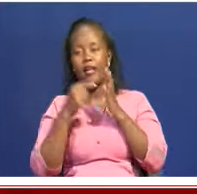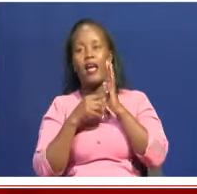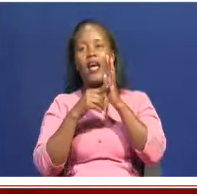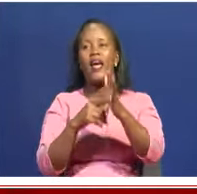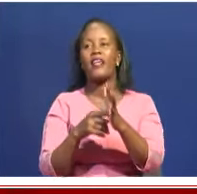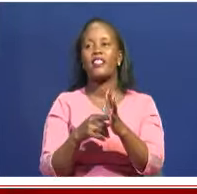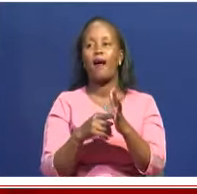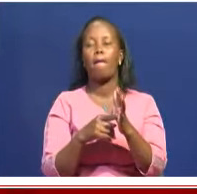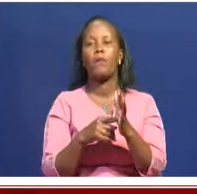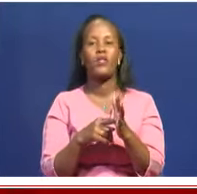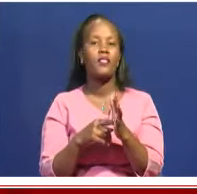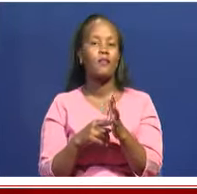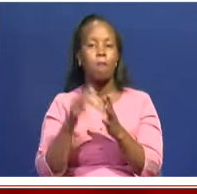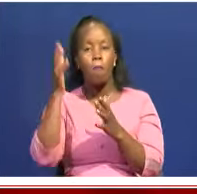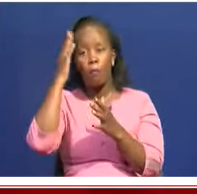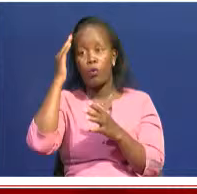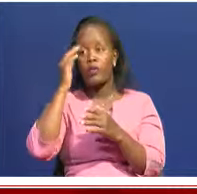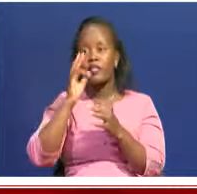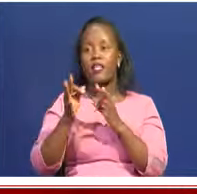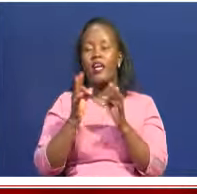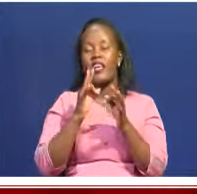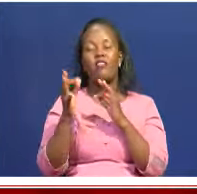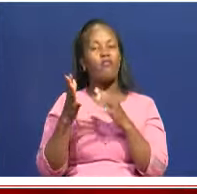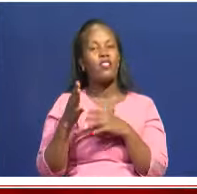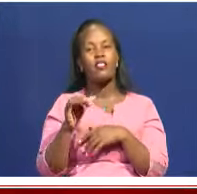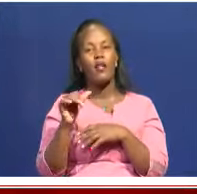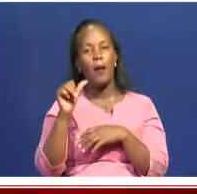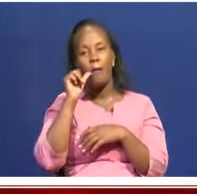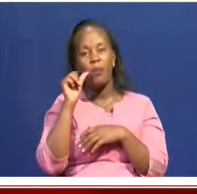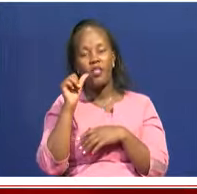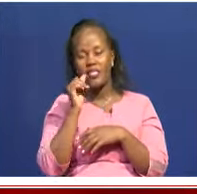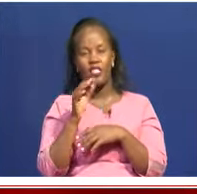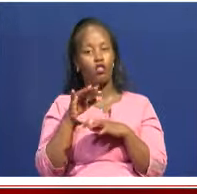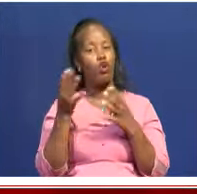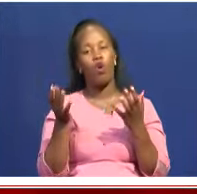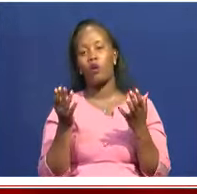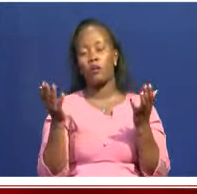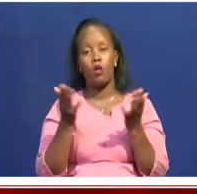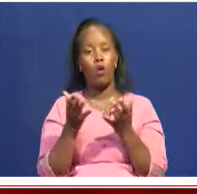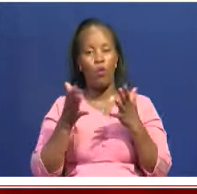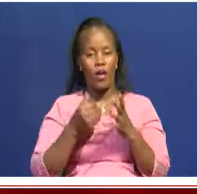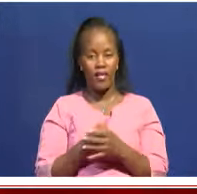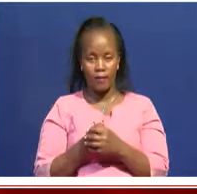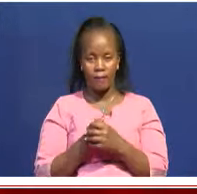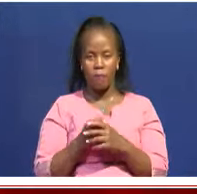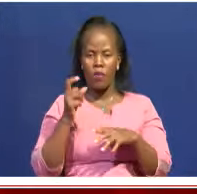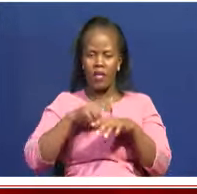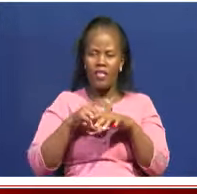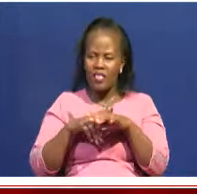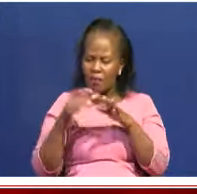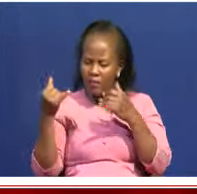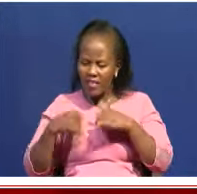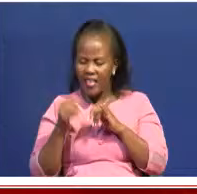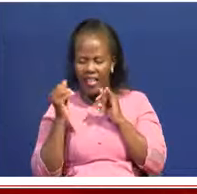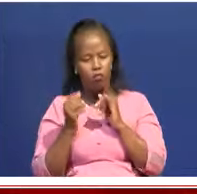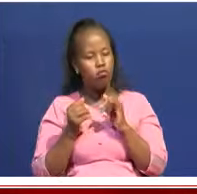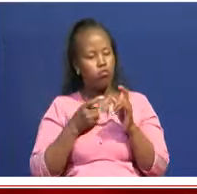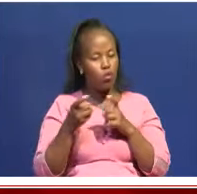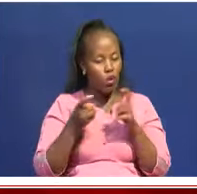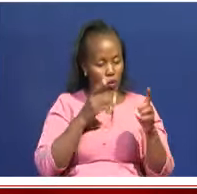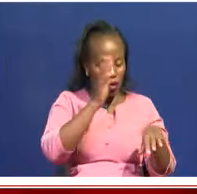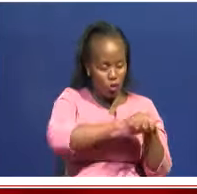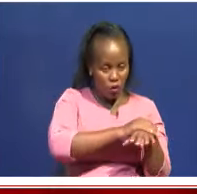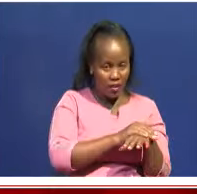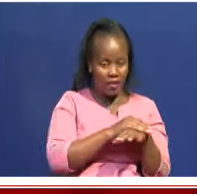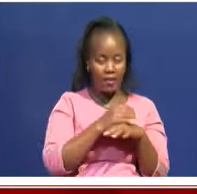it in Hungary? Is it in the British Museum? Where exactly is it? And you find that once we trace that, we know exactly where it is. We